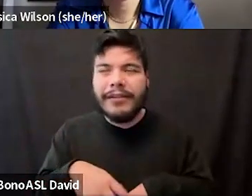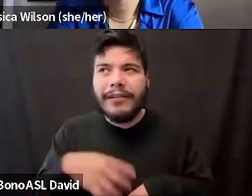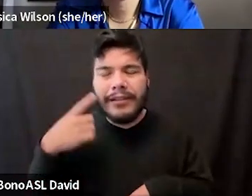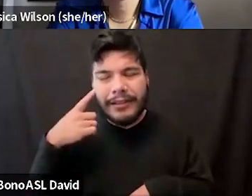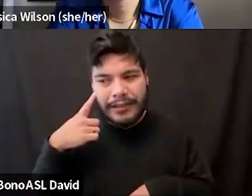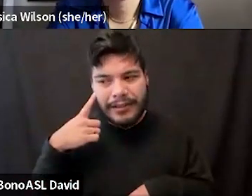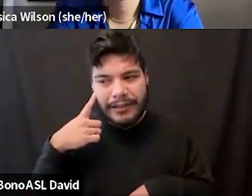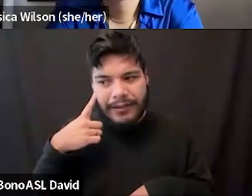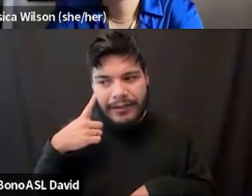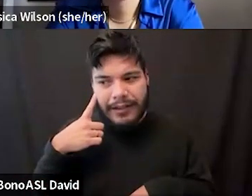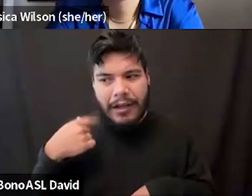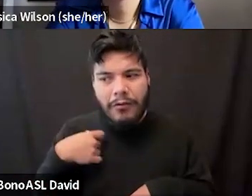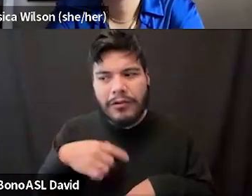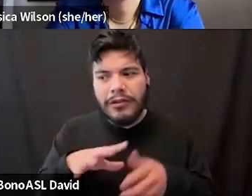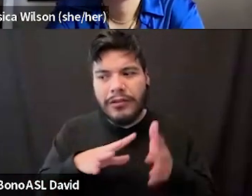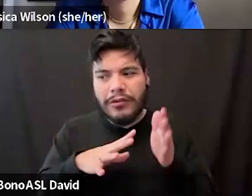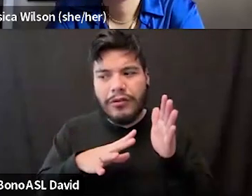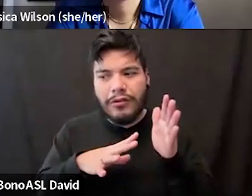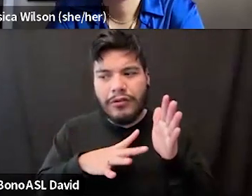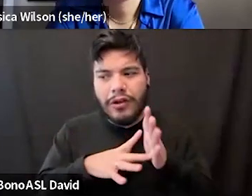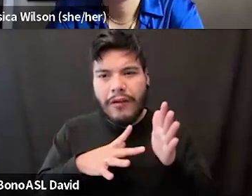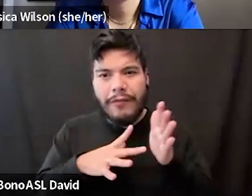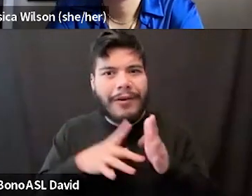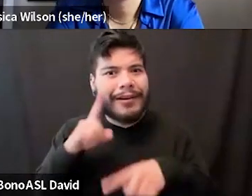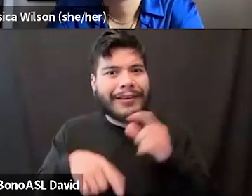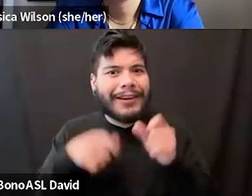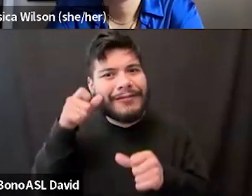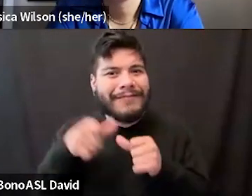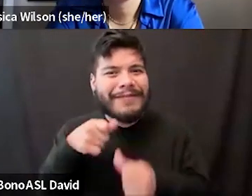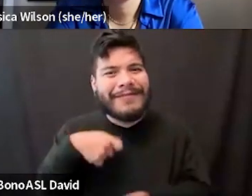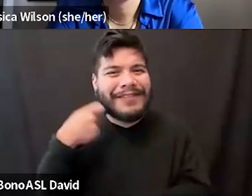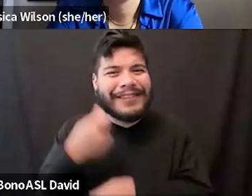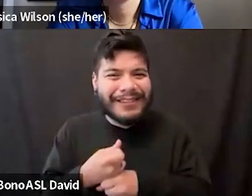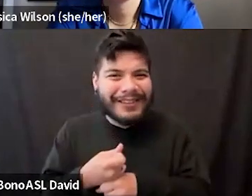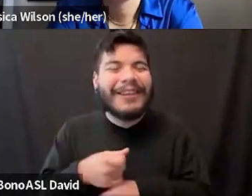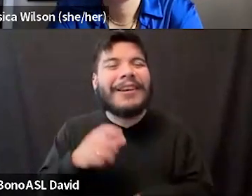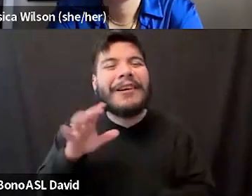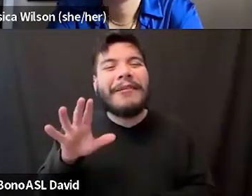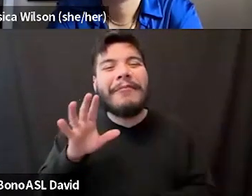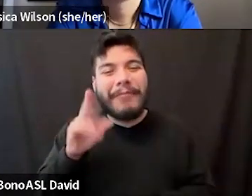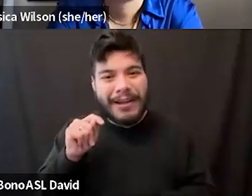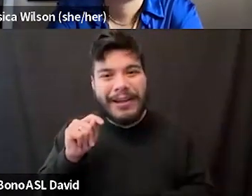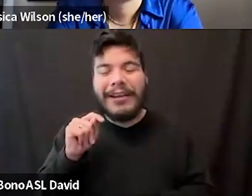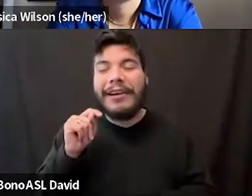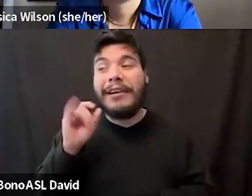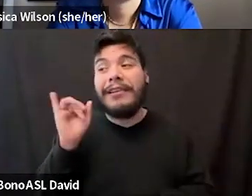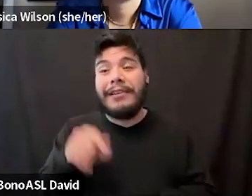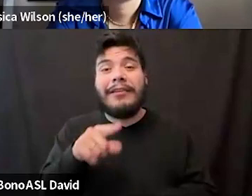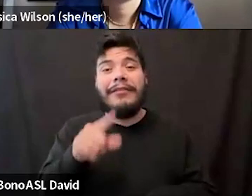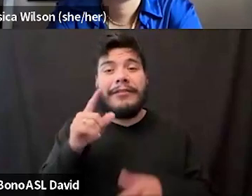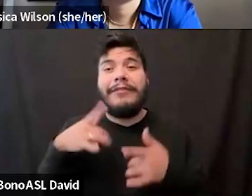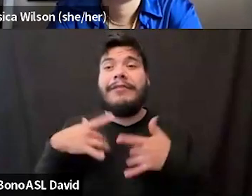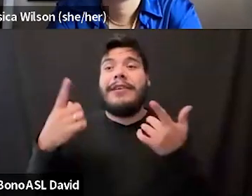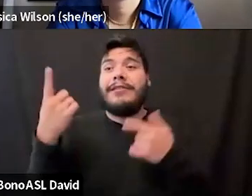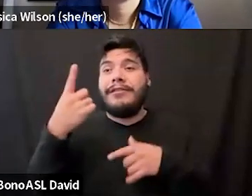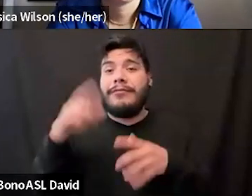a sophomore. I have no idea what year that was anymore. Um, but that was an event that like someone else had put it